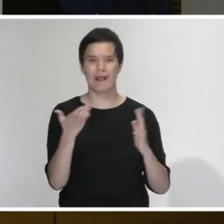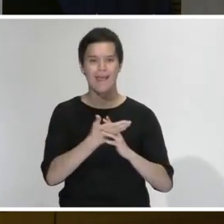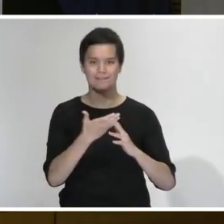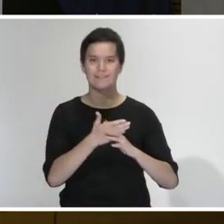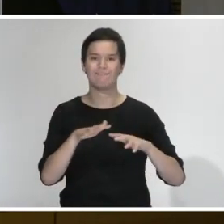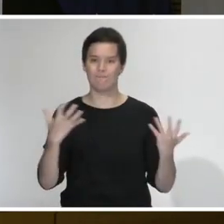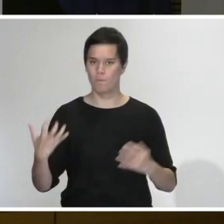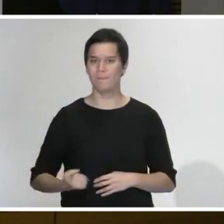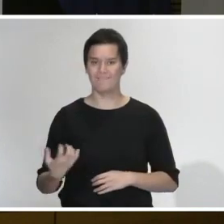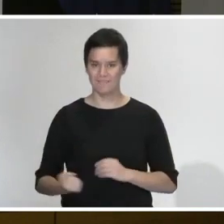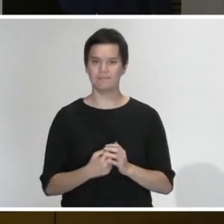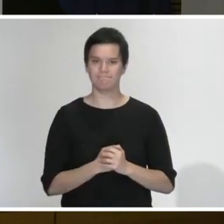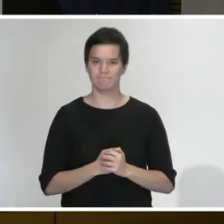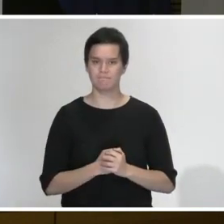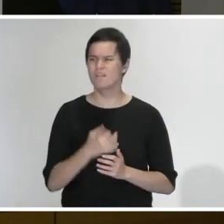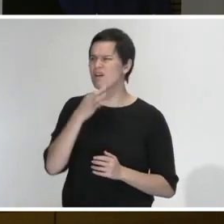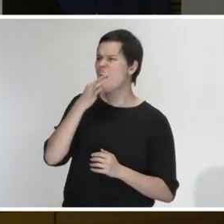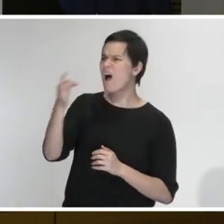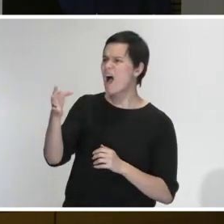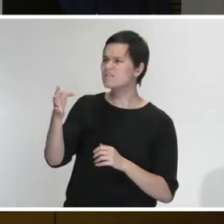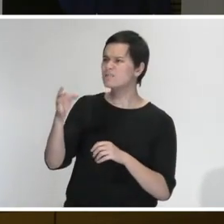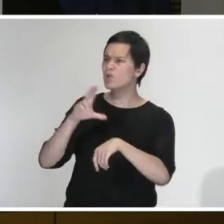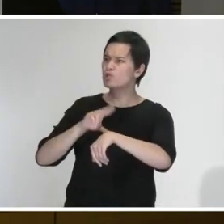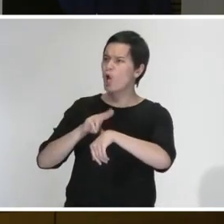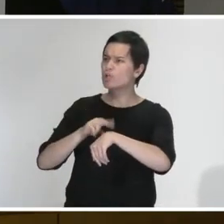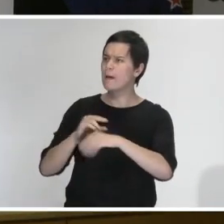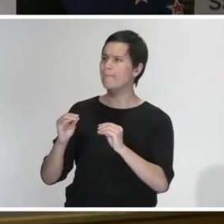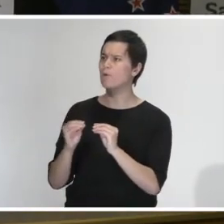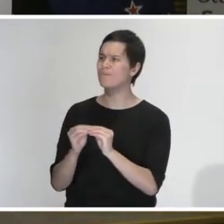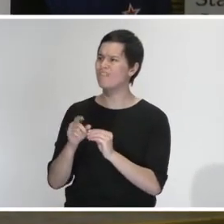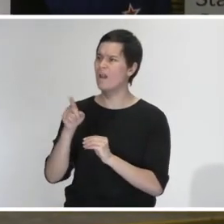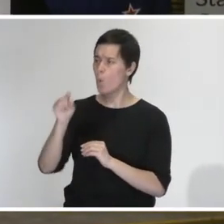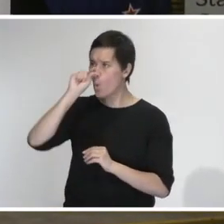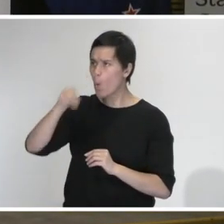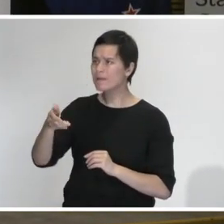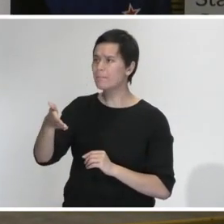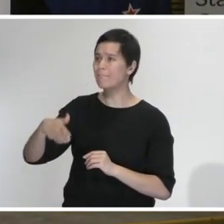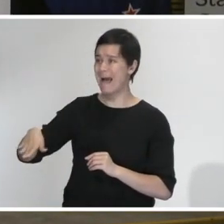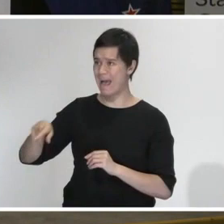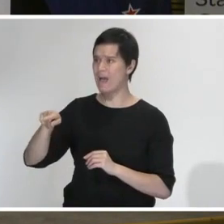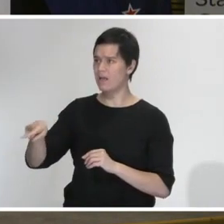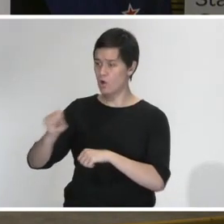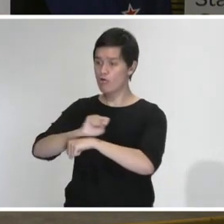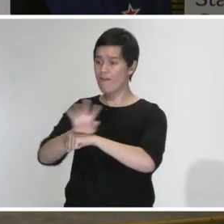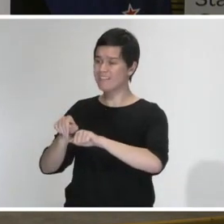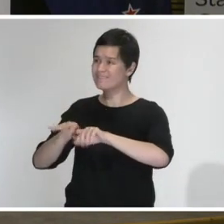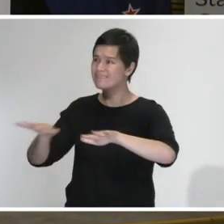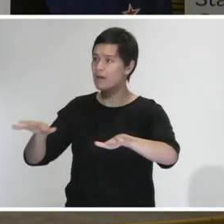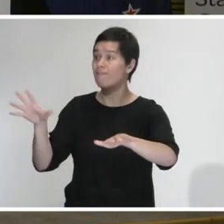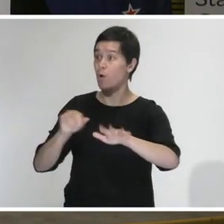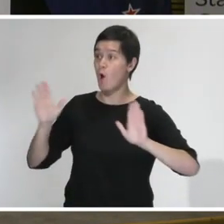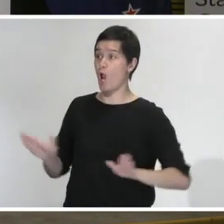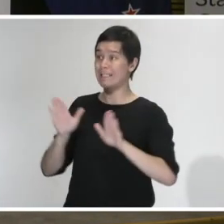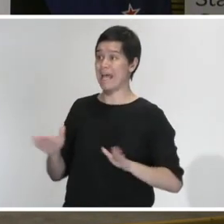Dr Bloomfield, are able to confirm how many people are infected in the Hawke's Bay cluster into the Ruby Princess? So in